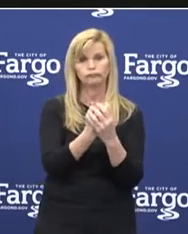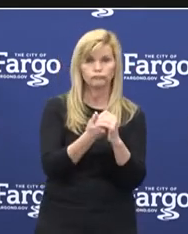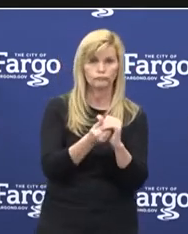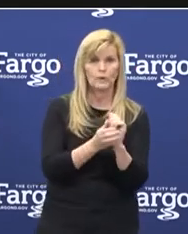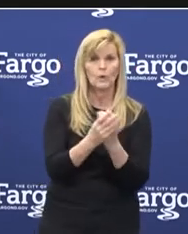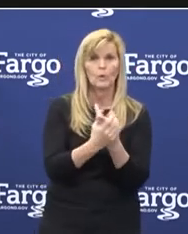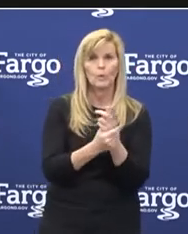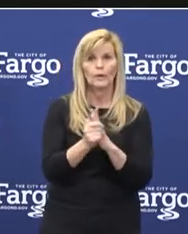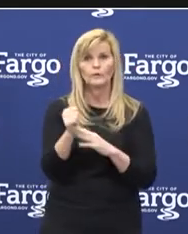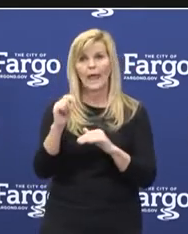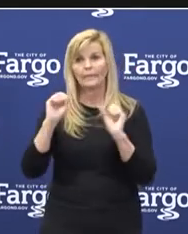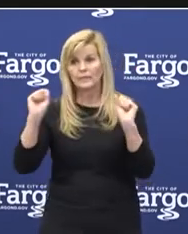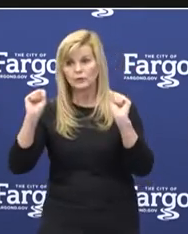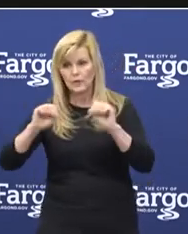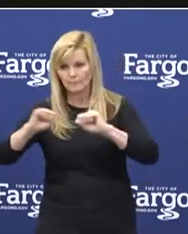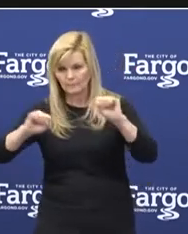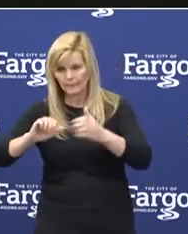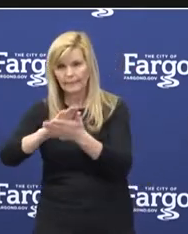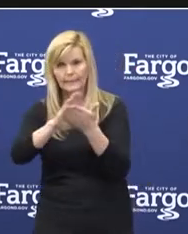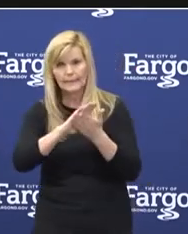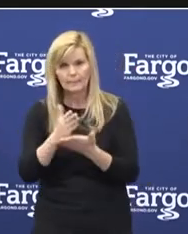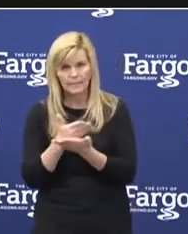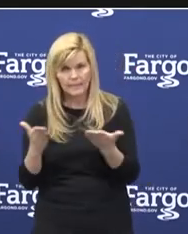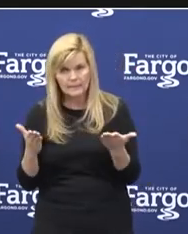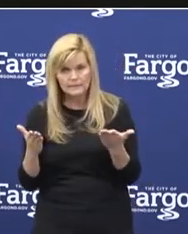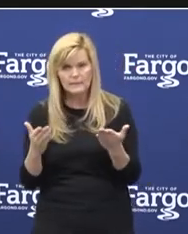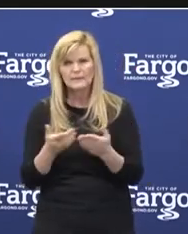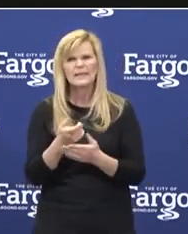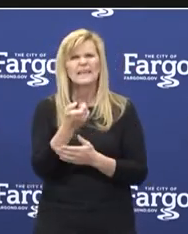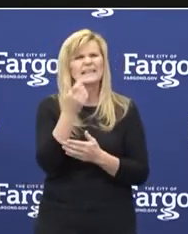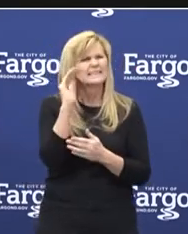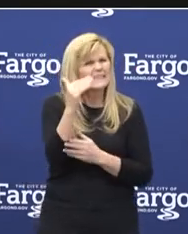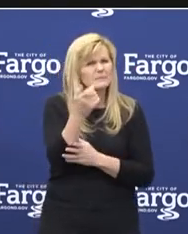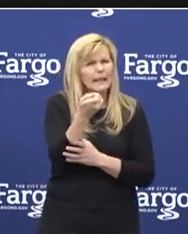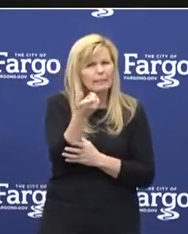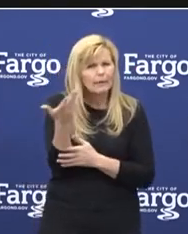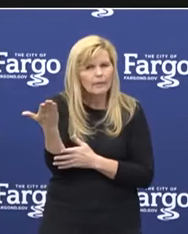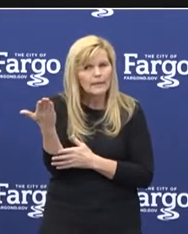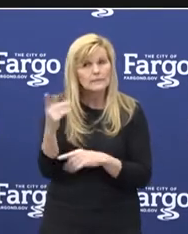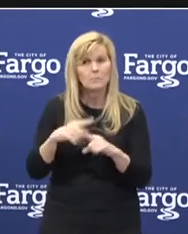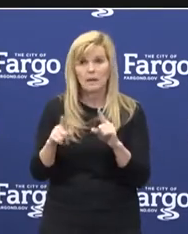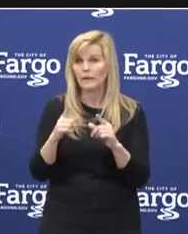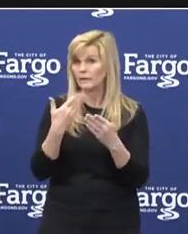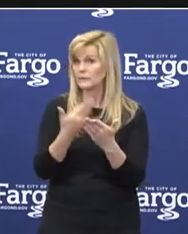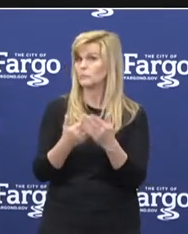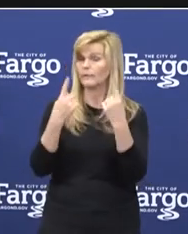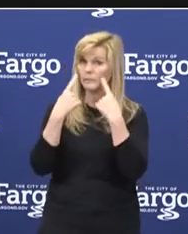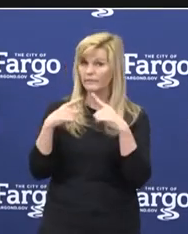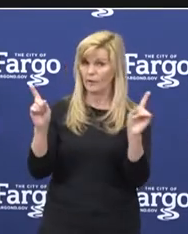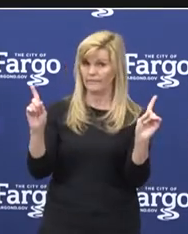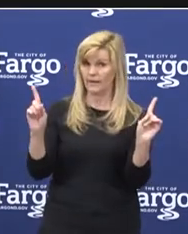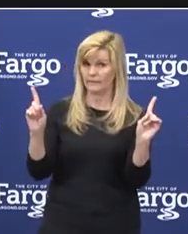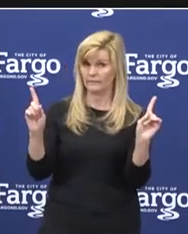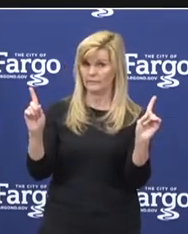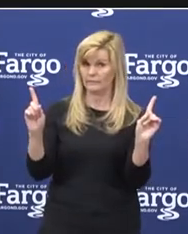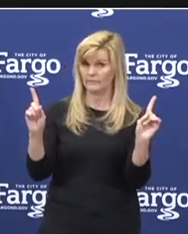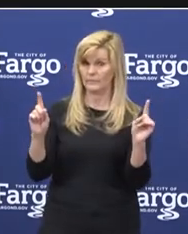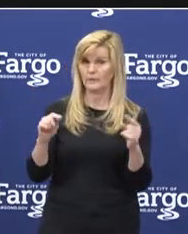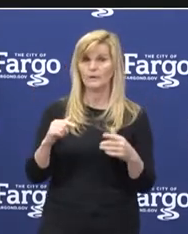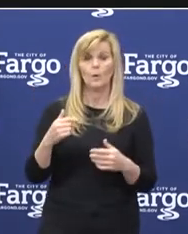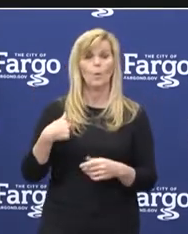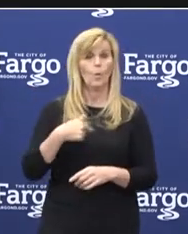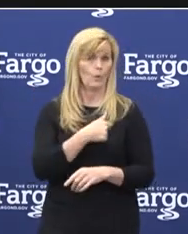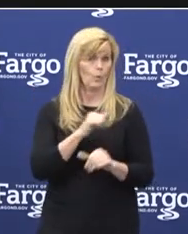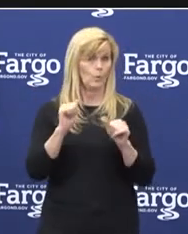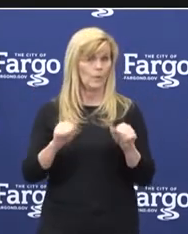equipment when you're at the gym. They seem like little things, but they've proven to be effective. All we can do